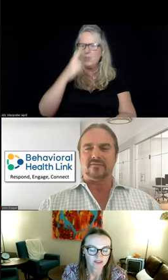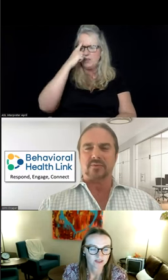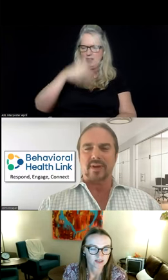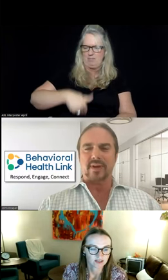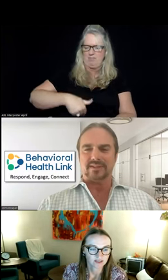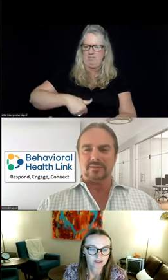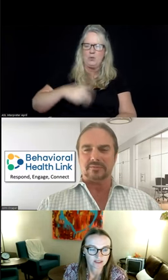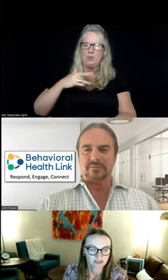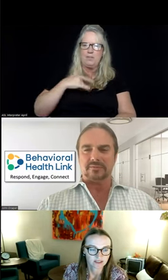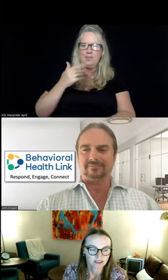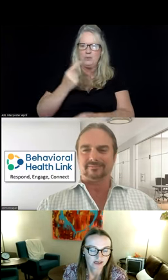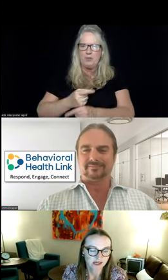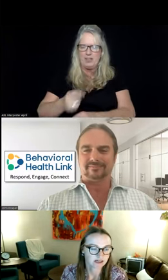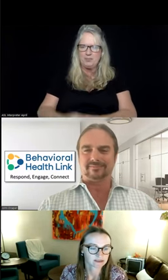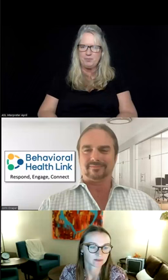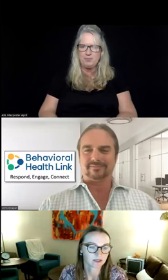feels right to you?